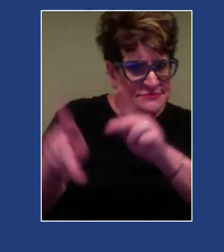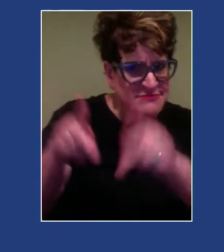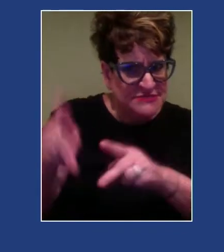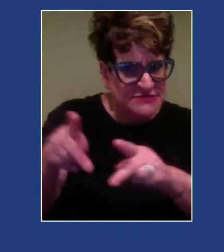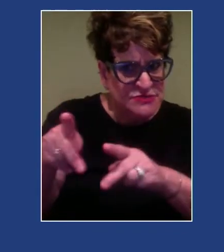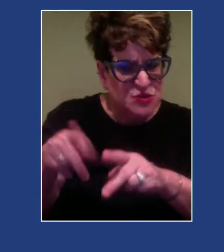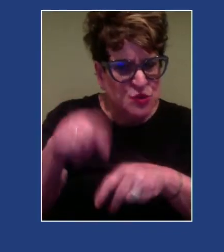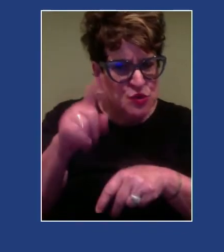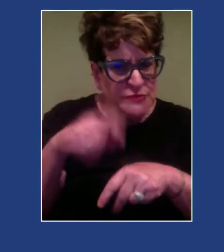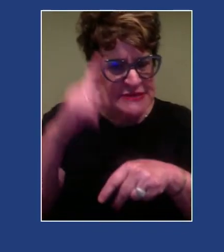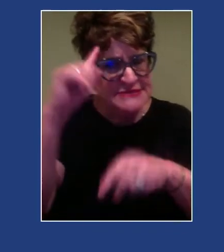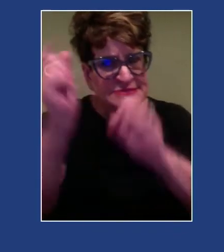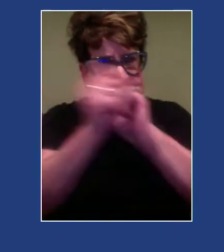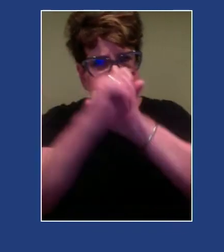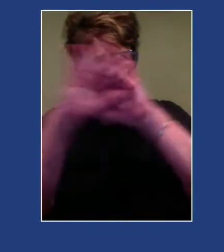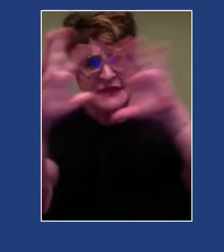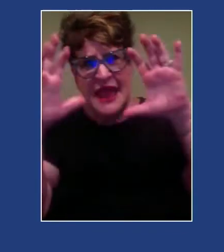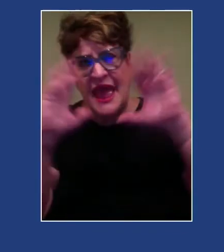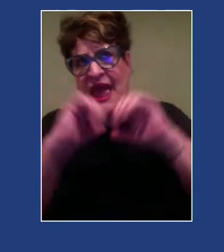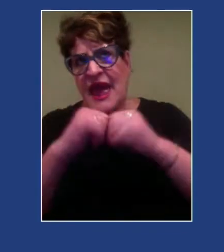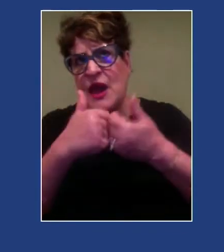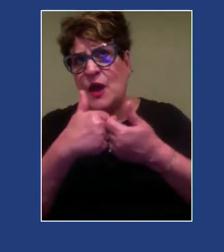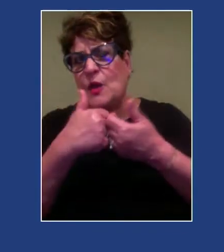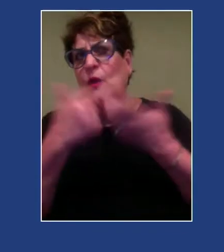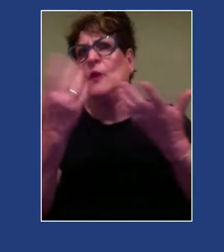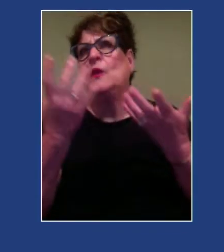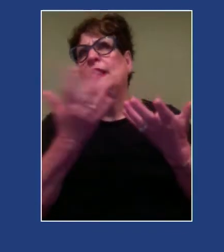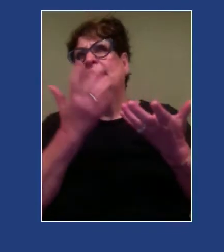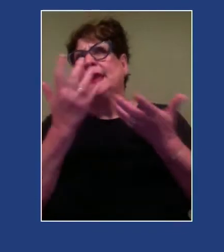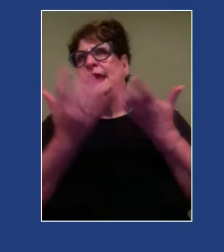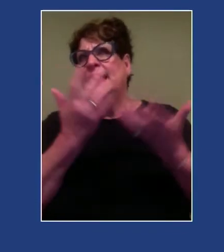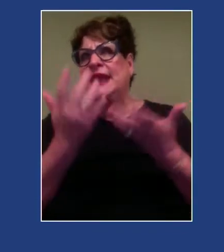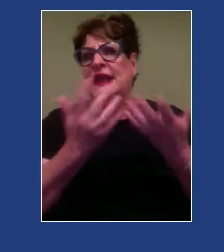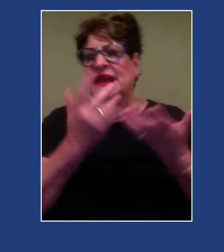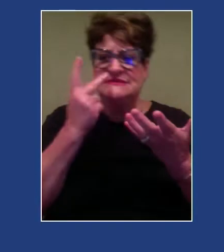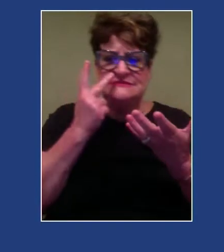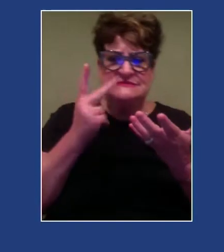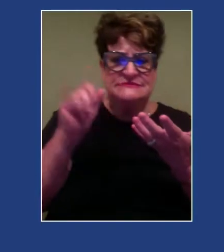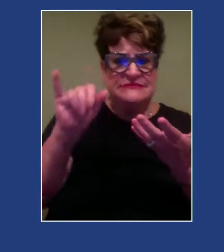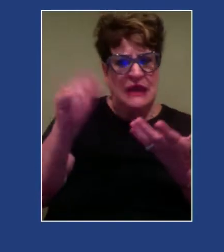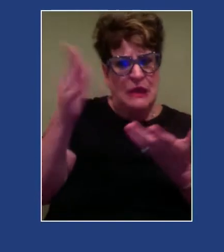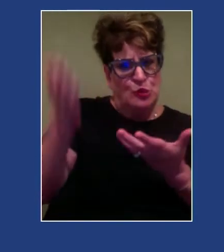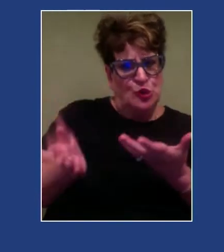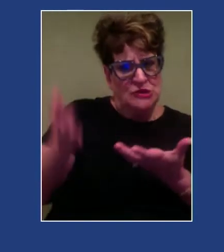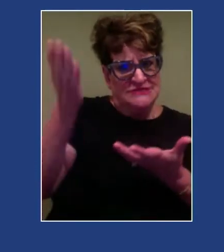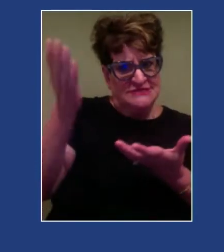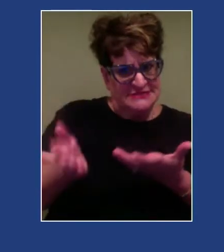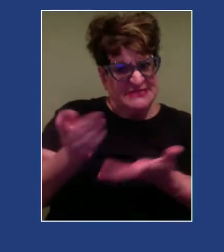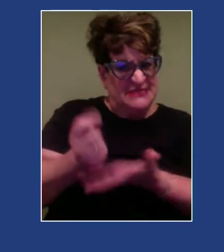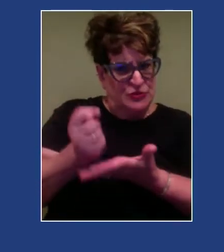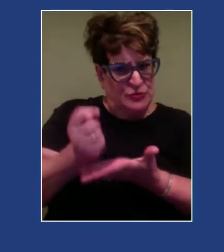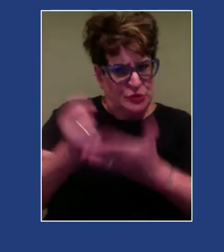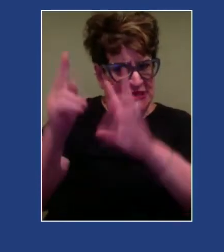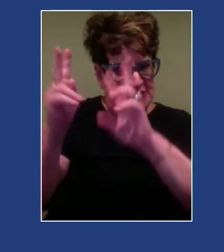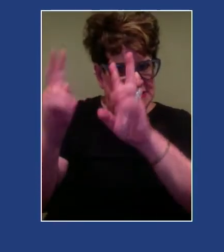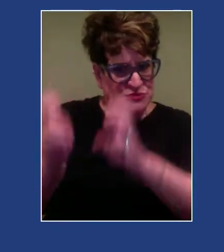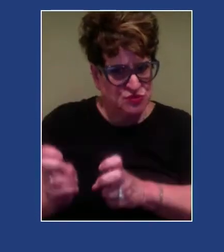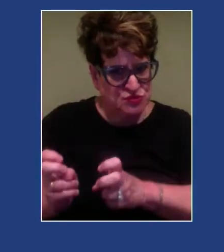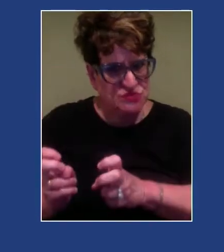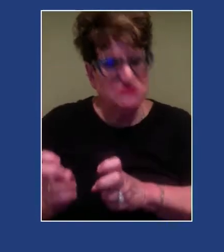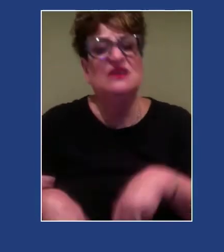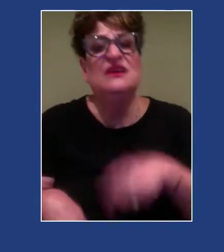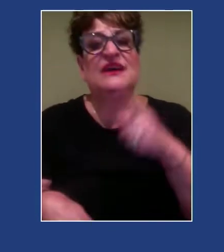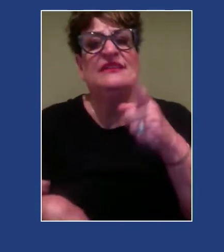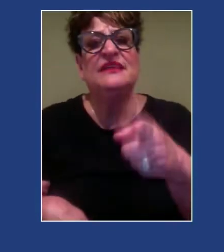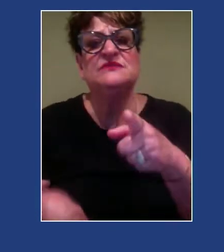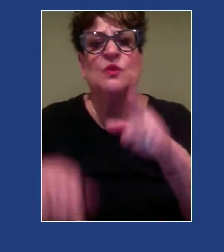conceptualizing how the person is showing up in therapy and what their issues are. So Rizma Minican, who is a wonderful